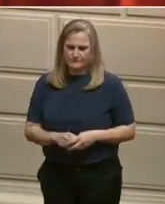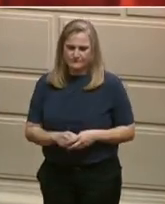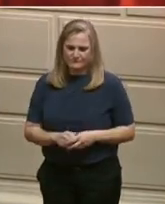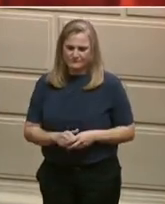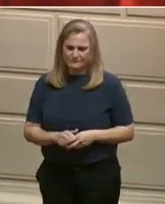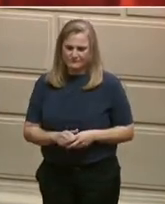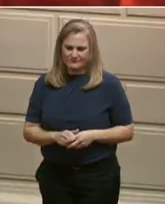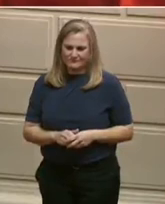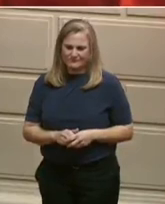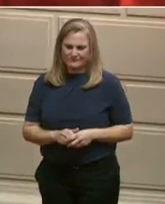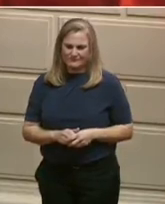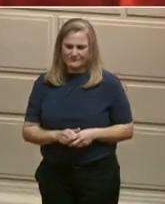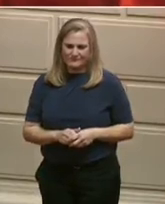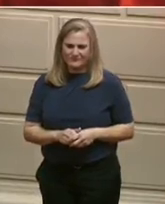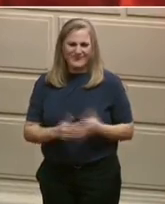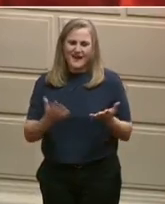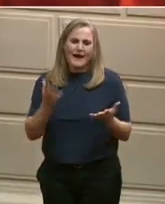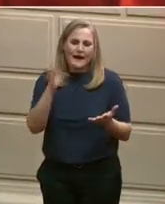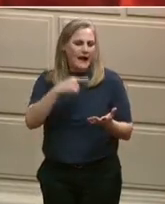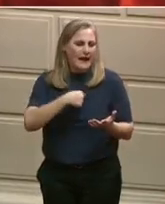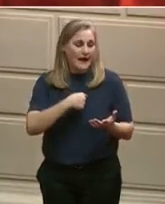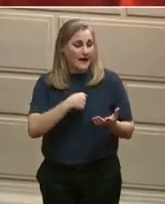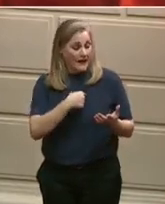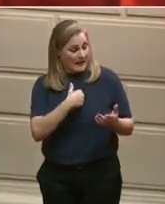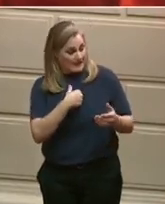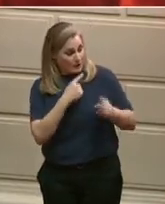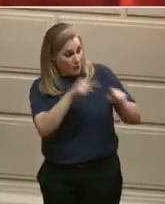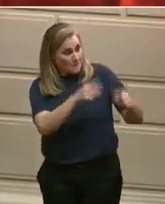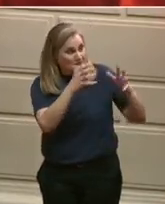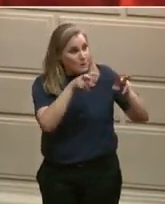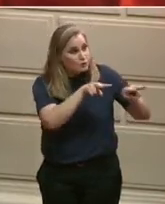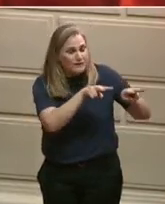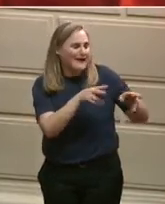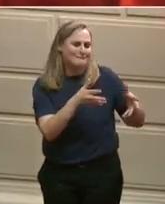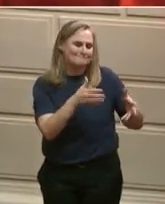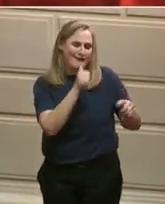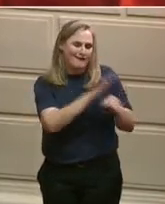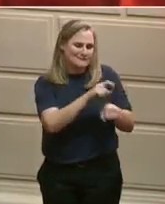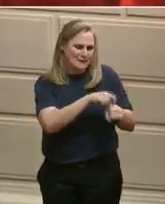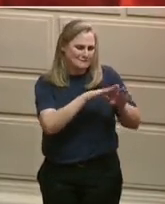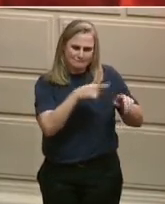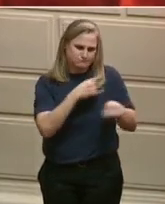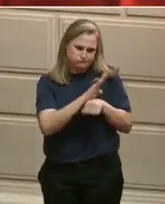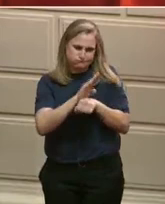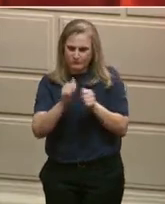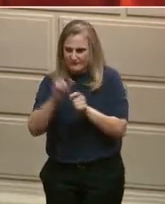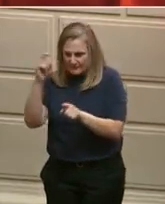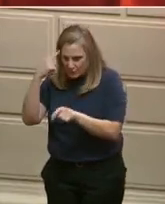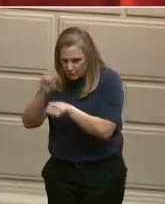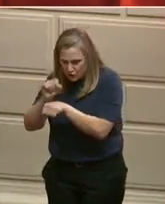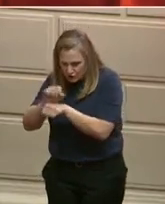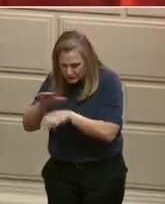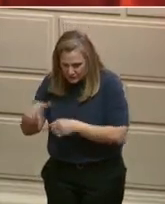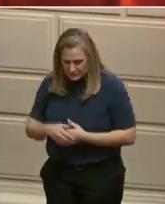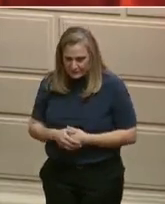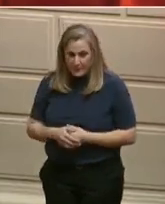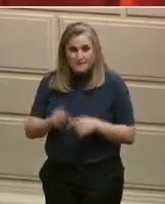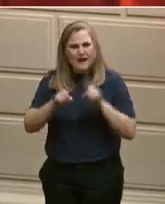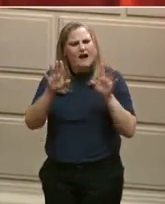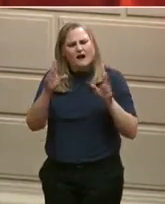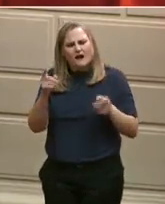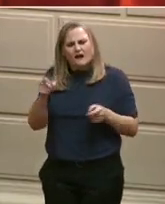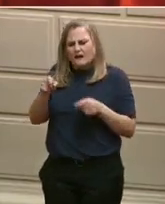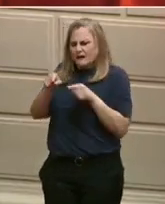on the basketball court these days, I'm enjoying my new role as coach of Team Rhode Island. And why wouldn't I be?